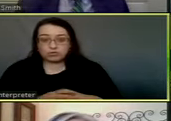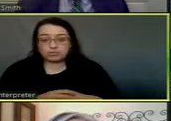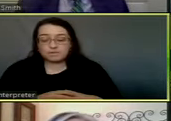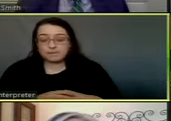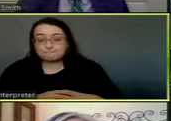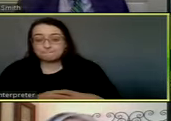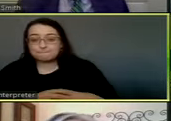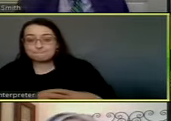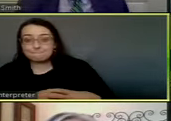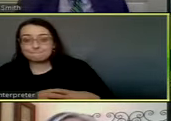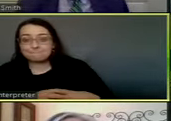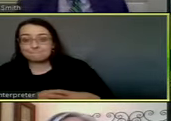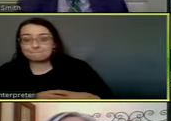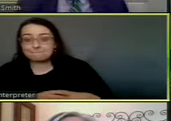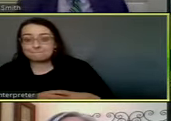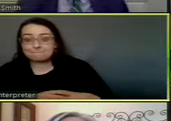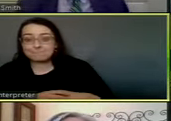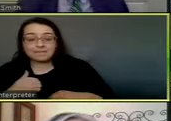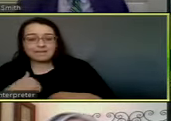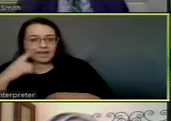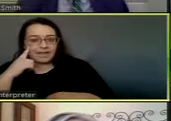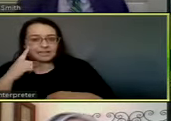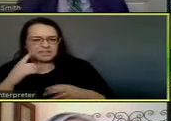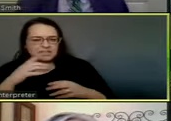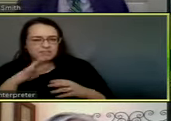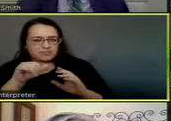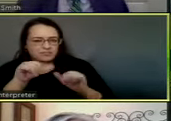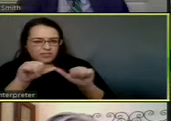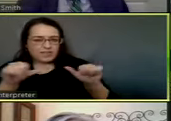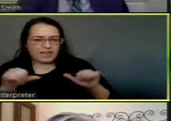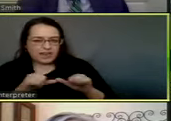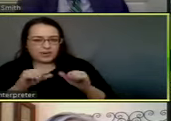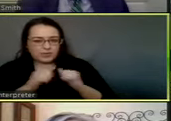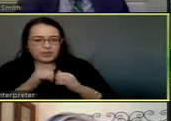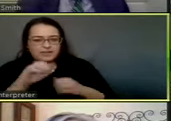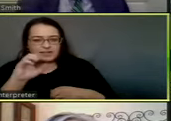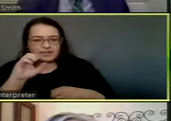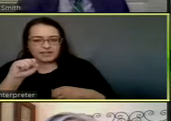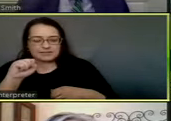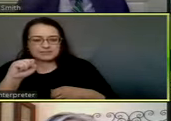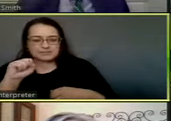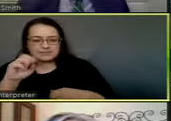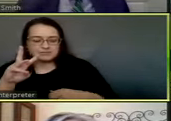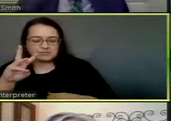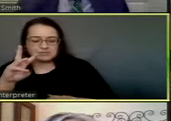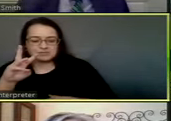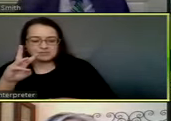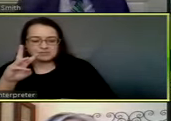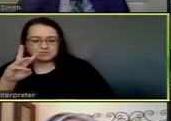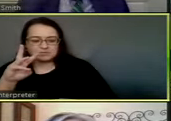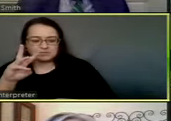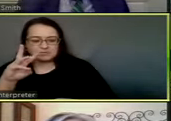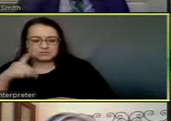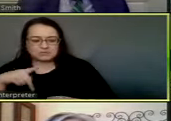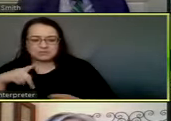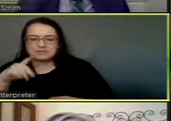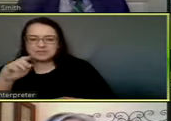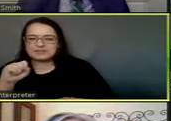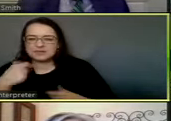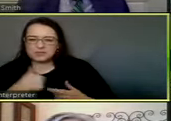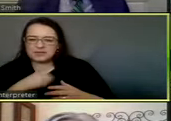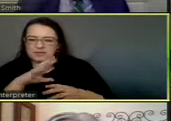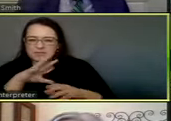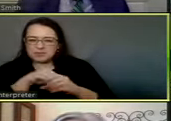for the area, in regards to Southwestern Public Service Company, we are part of the Southwest